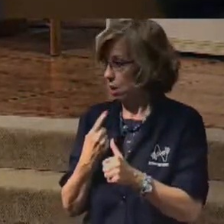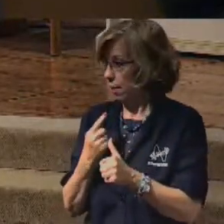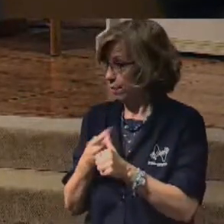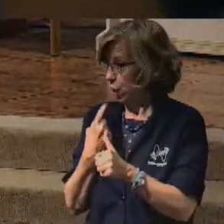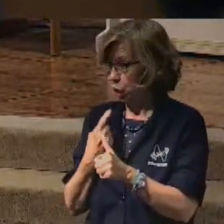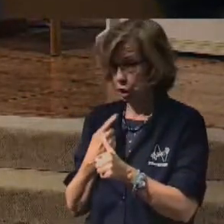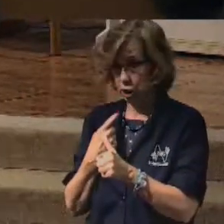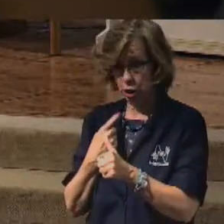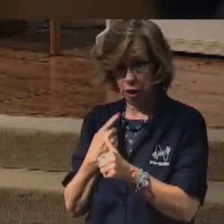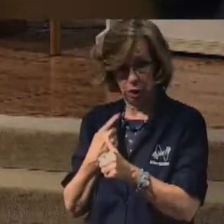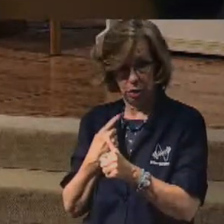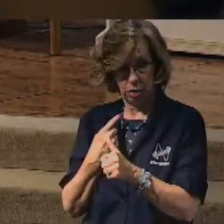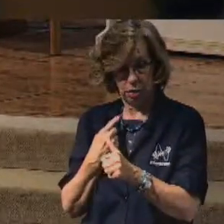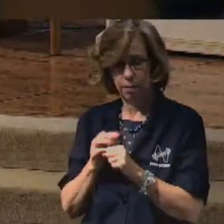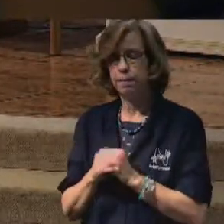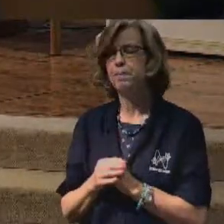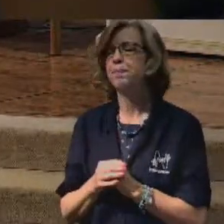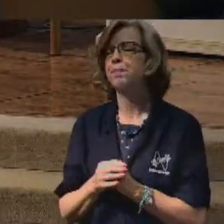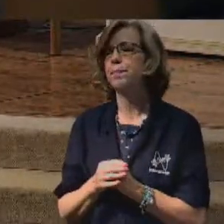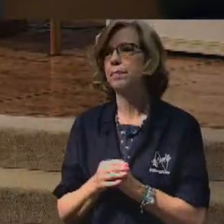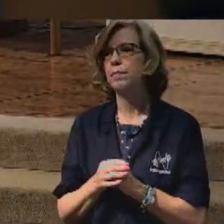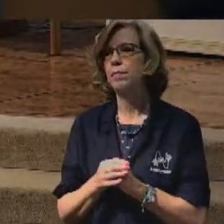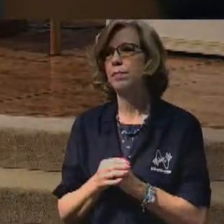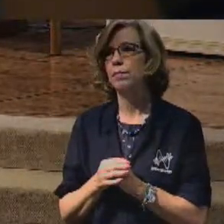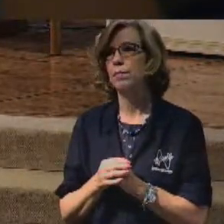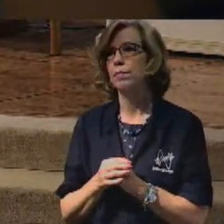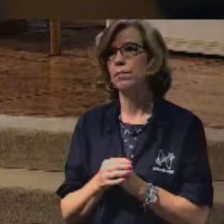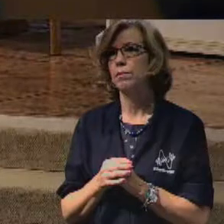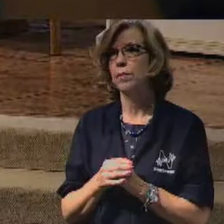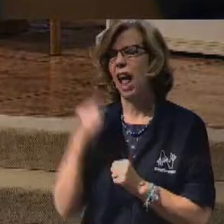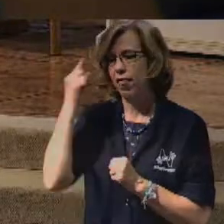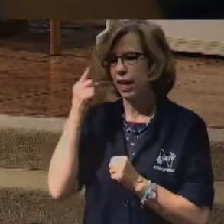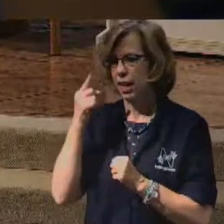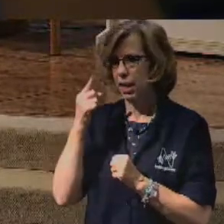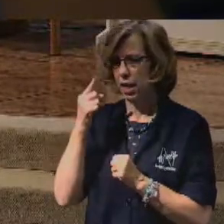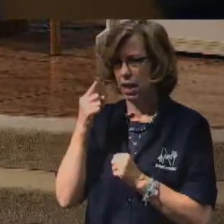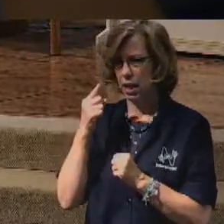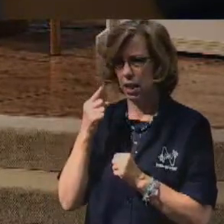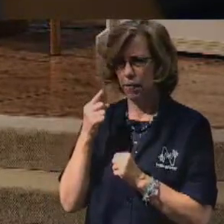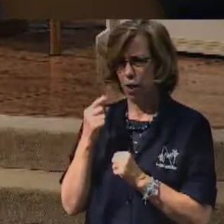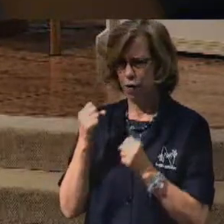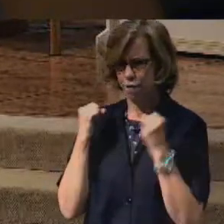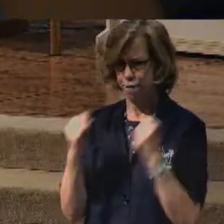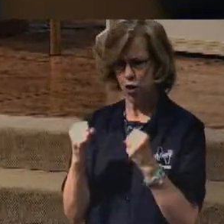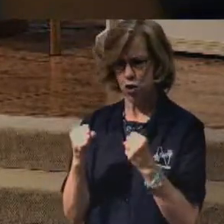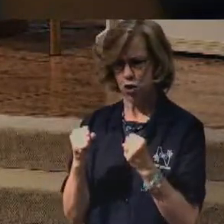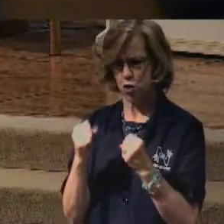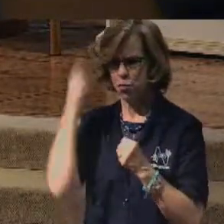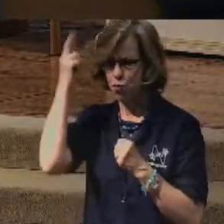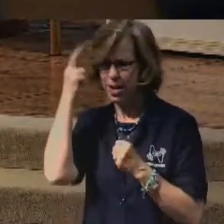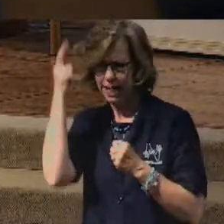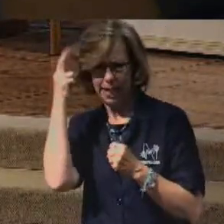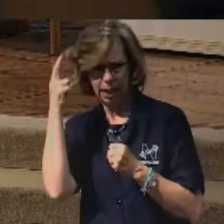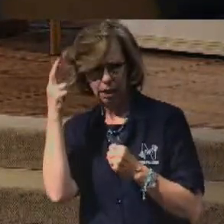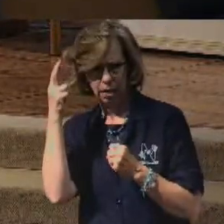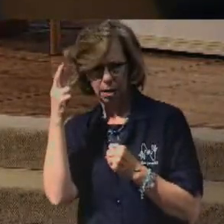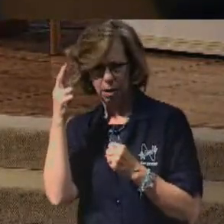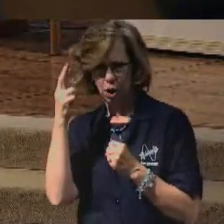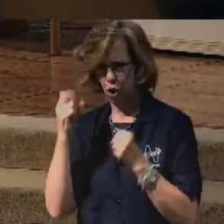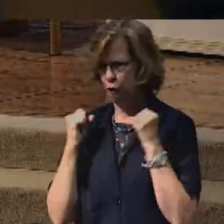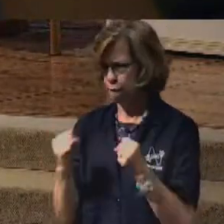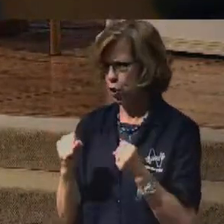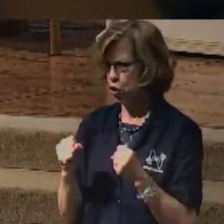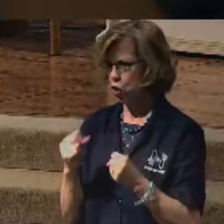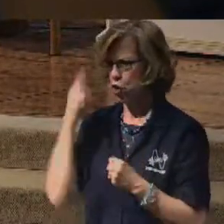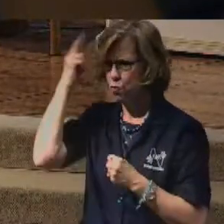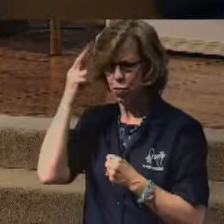First, I think of this thought of a firm purpose first. First. A firm purpose.